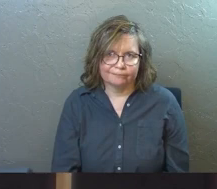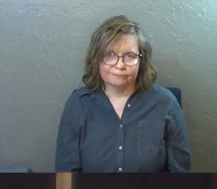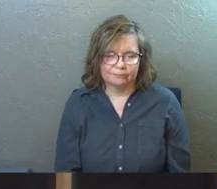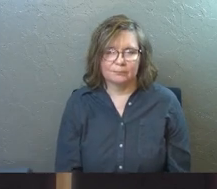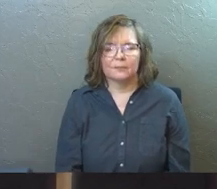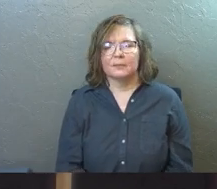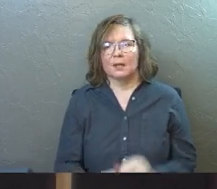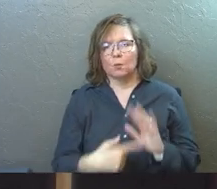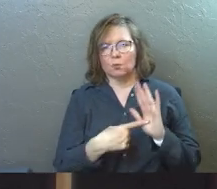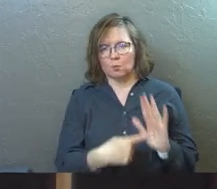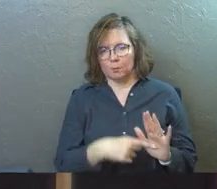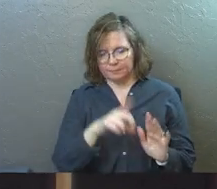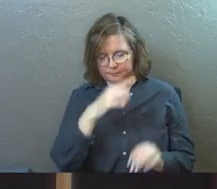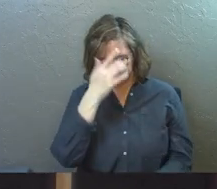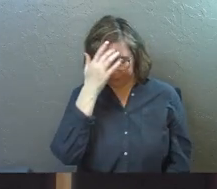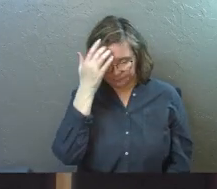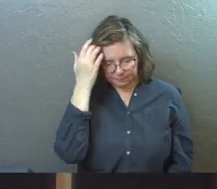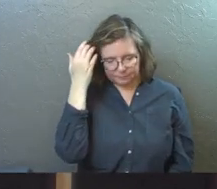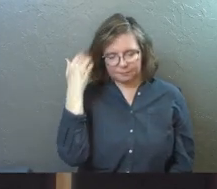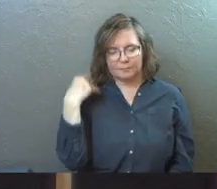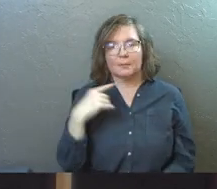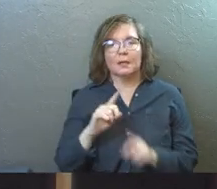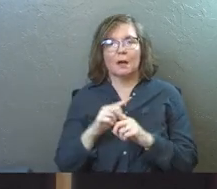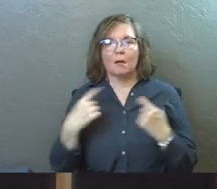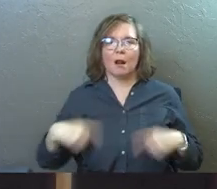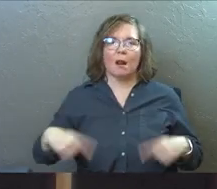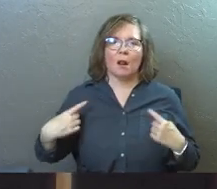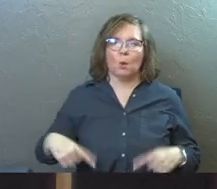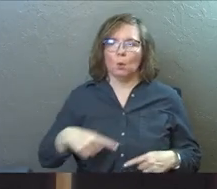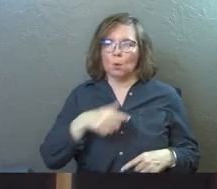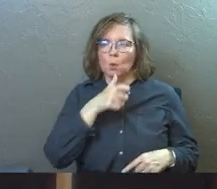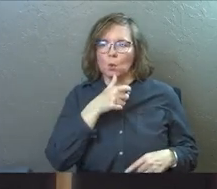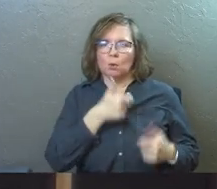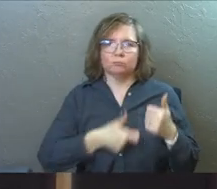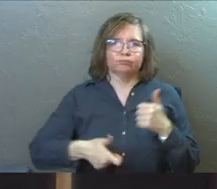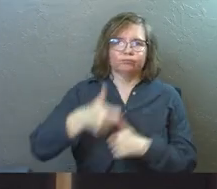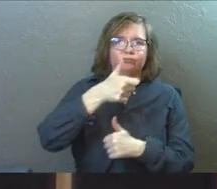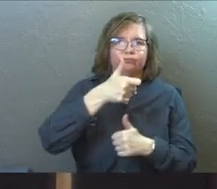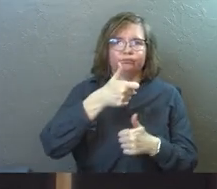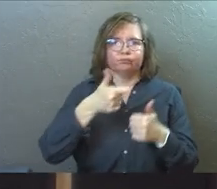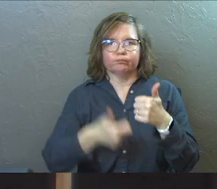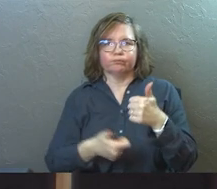I've got a slide for you here. The disciples arguing about who's the greatest.